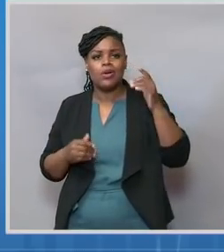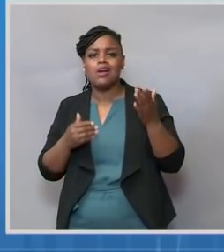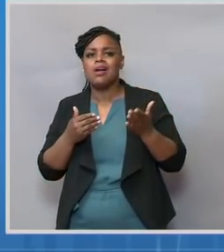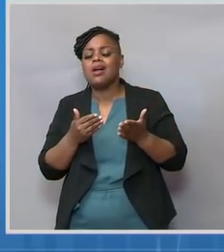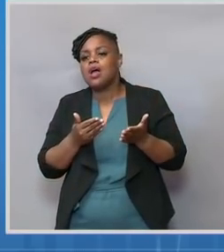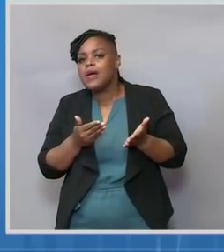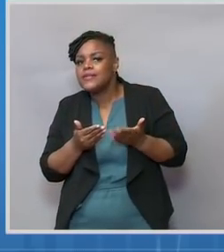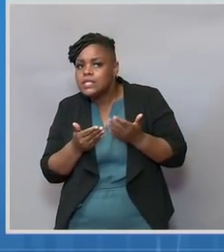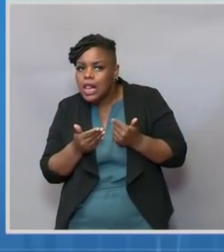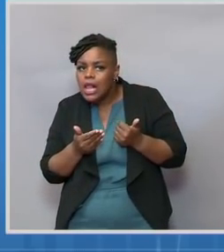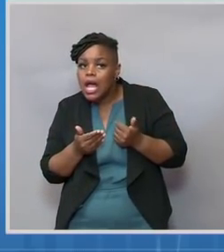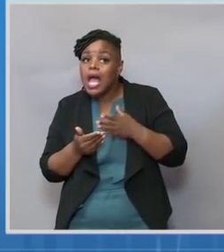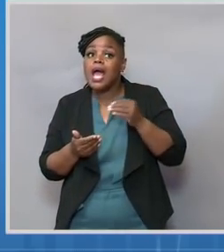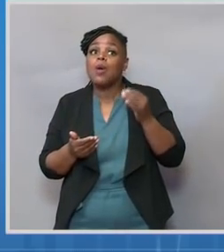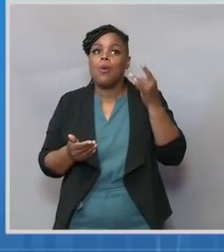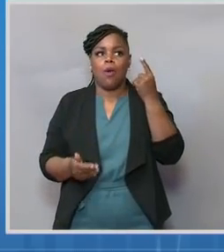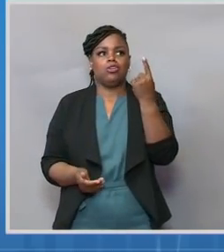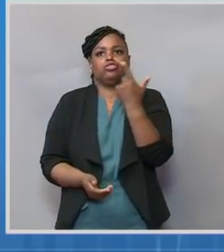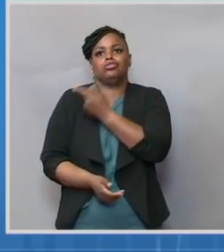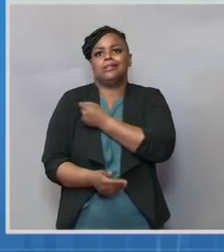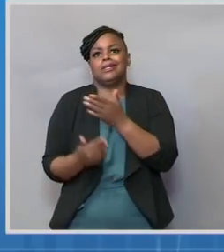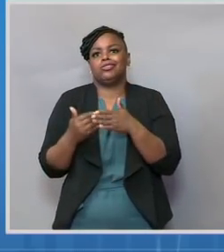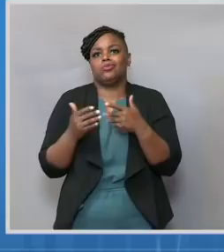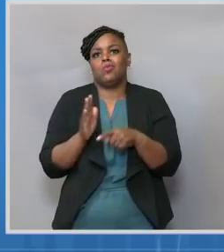option. Dr. Next question.